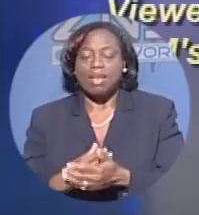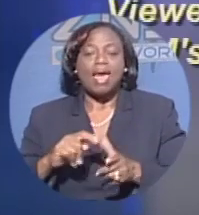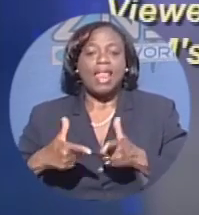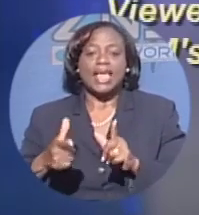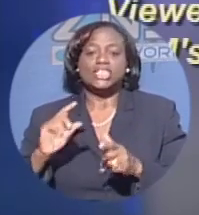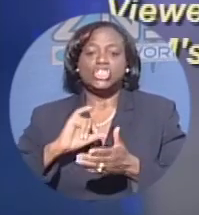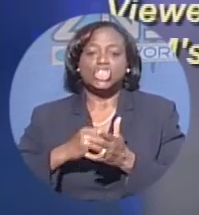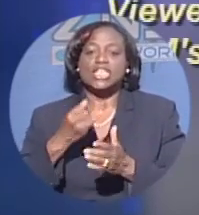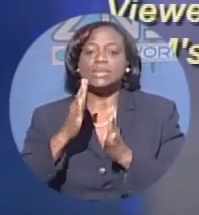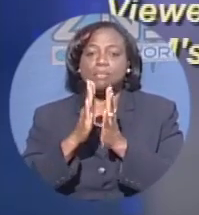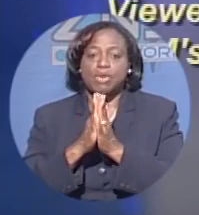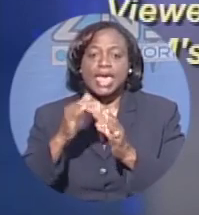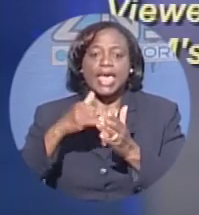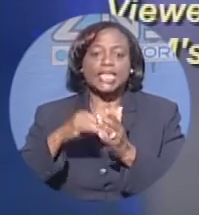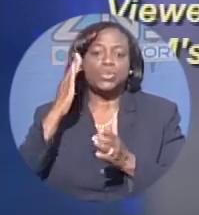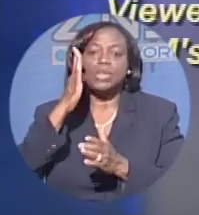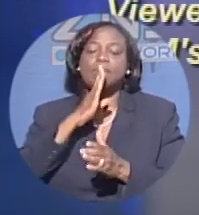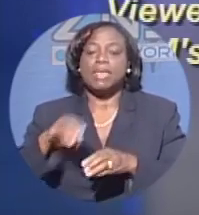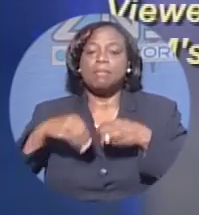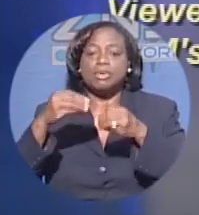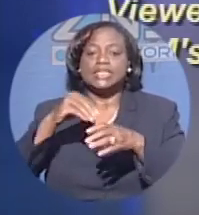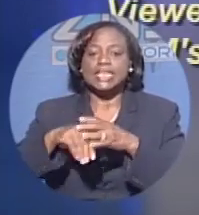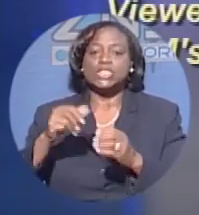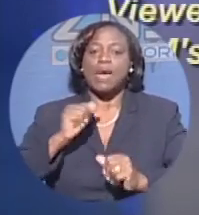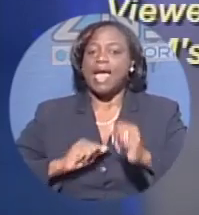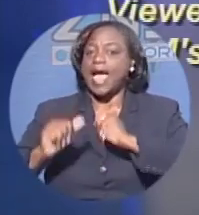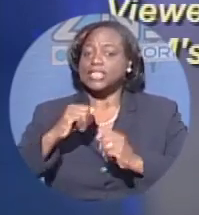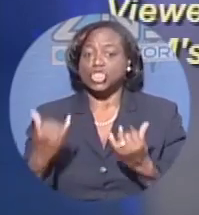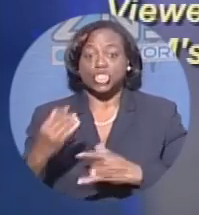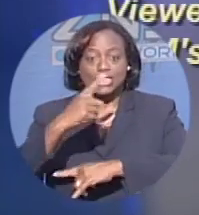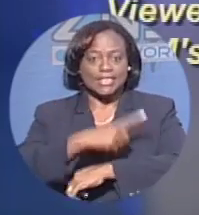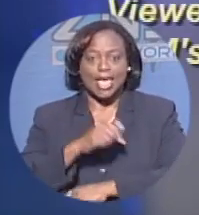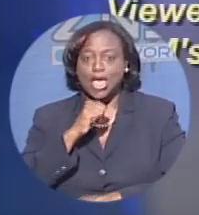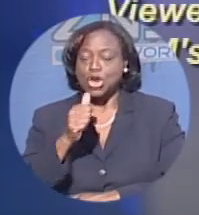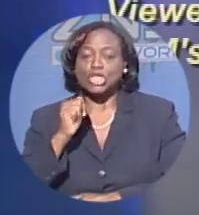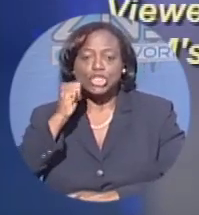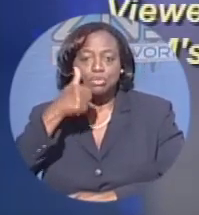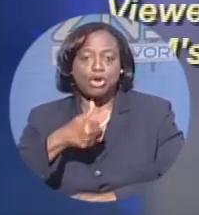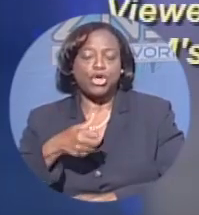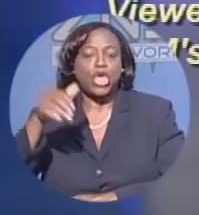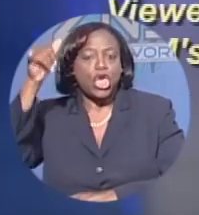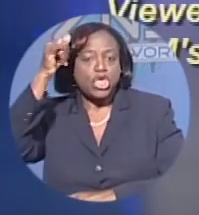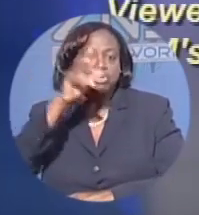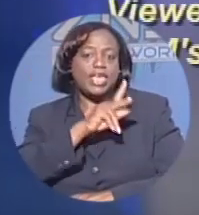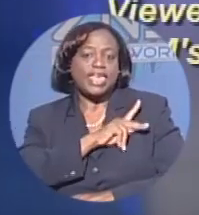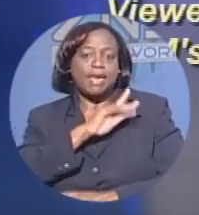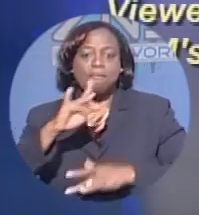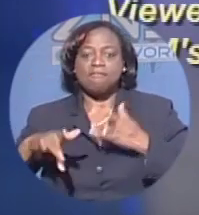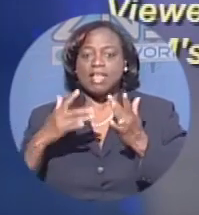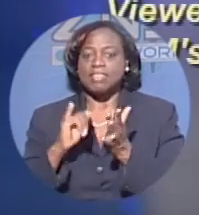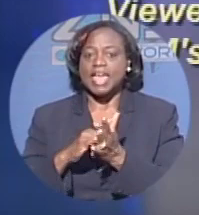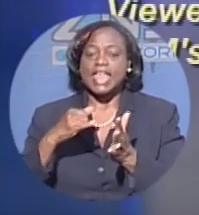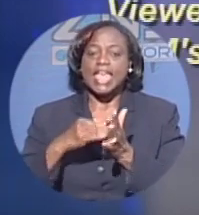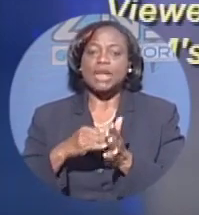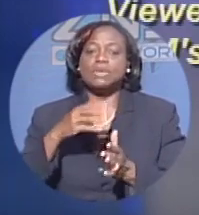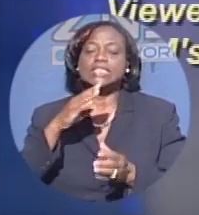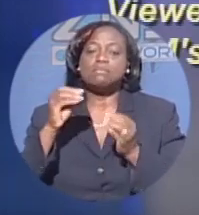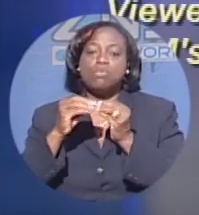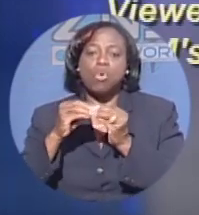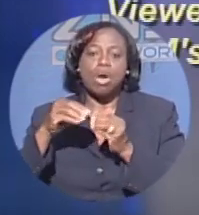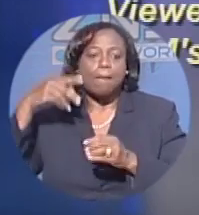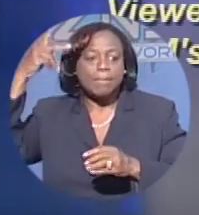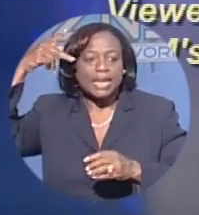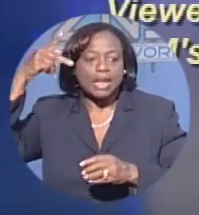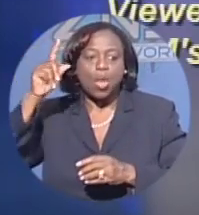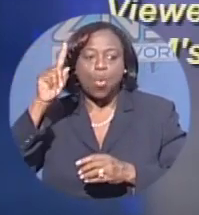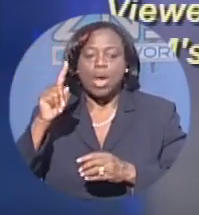pray that they will be put into action today, not tomorrow. Yuri Kemp felt that it was more of a political one